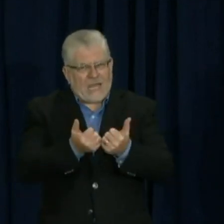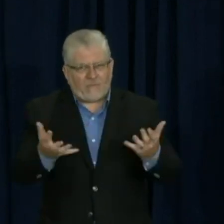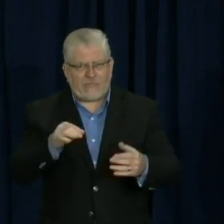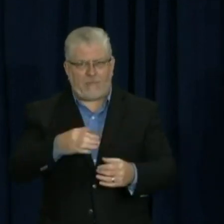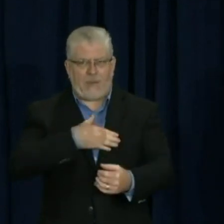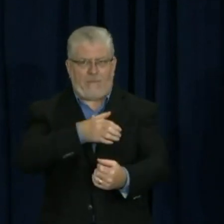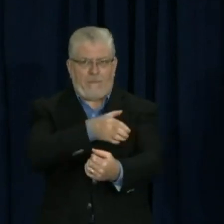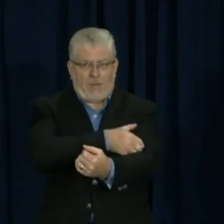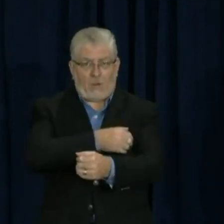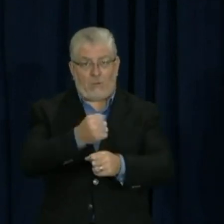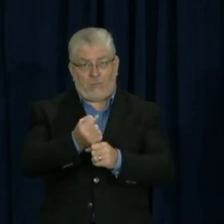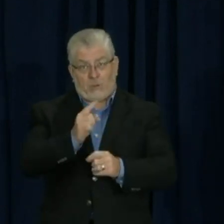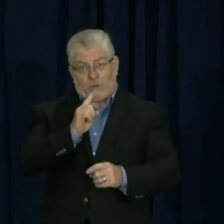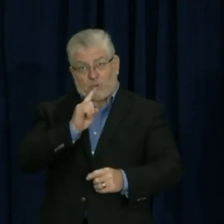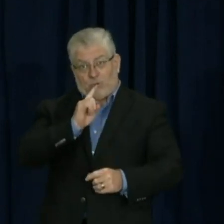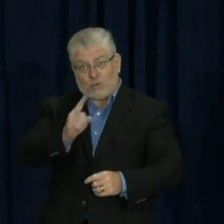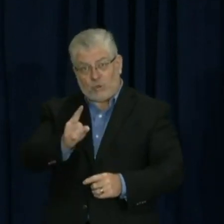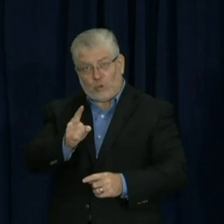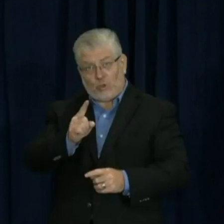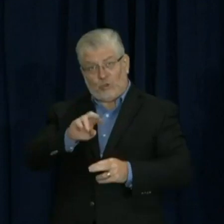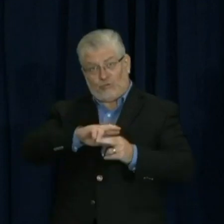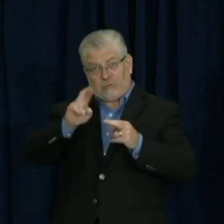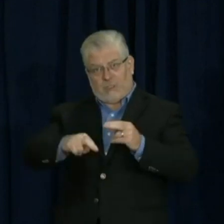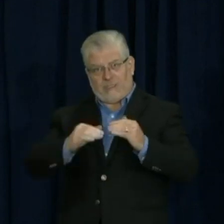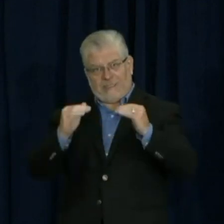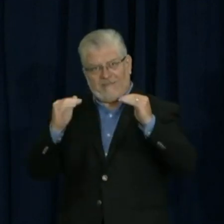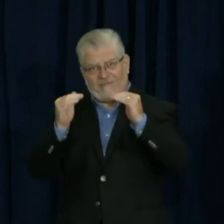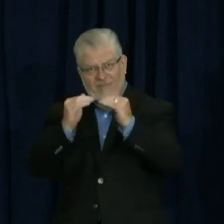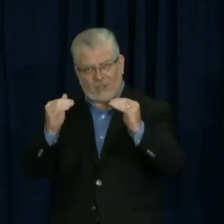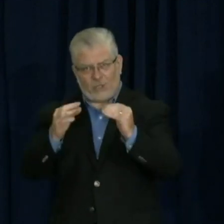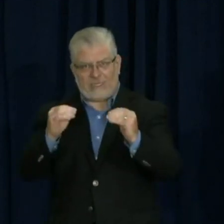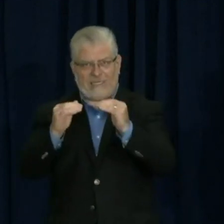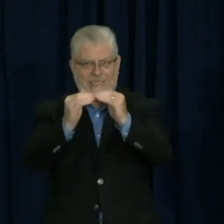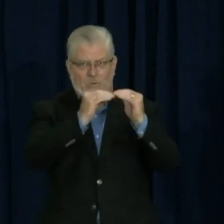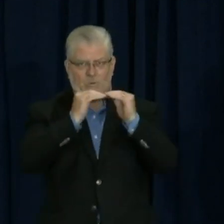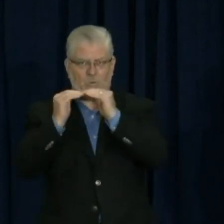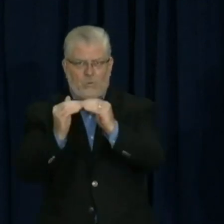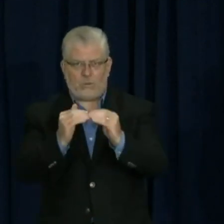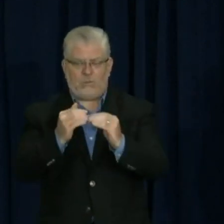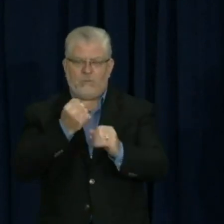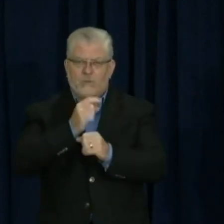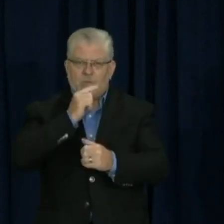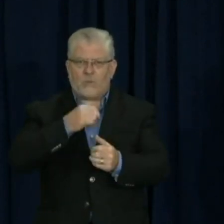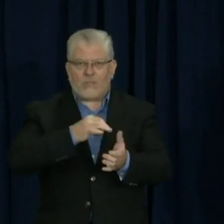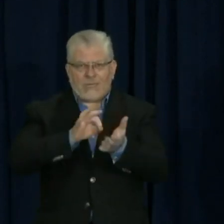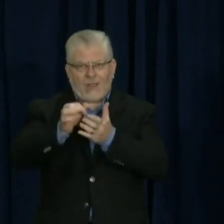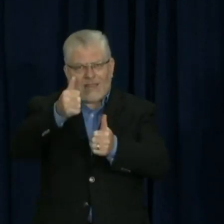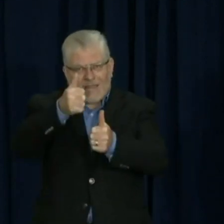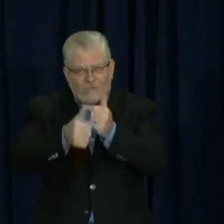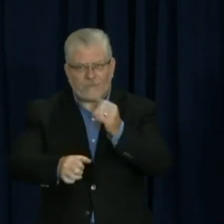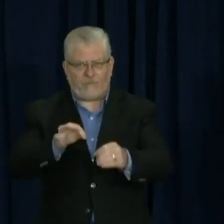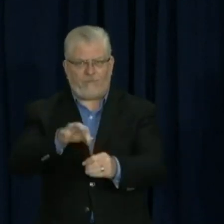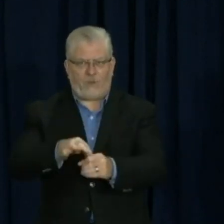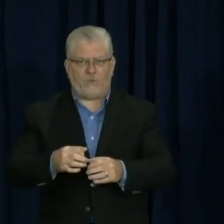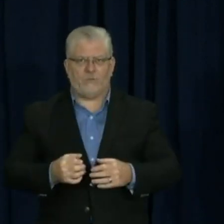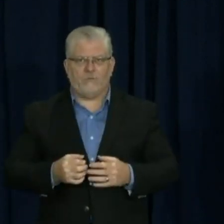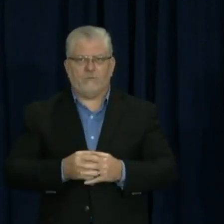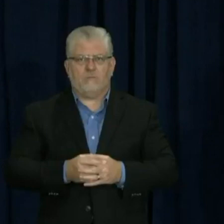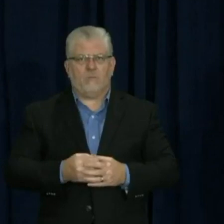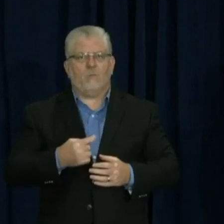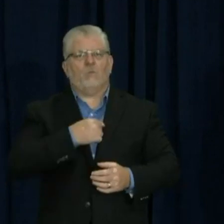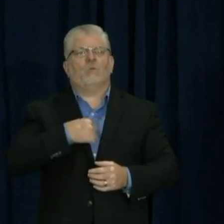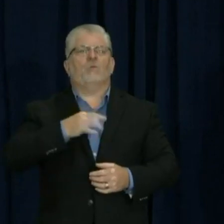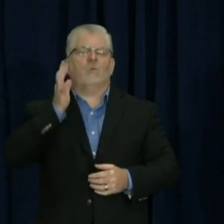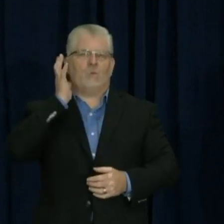and that every vote is counted. Pennsylvania will have a fair election, and that election will